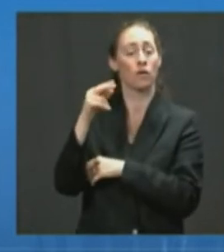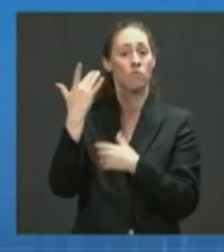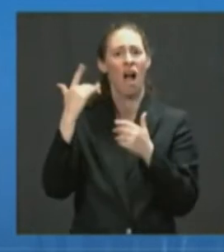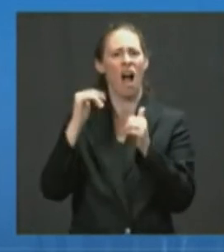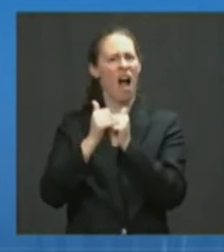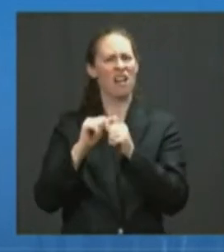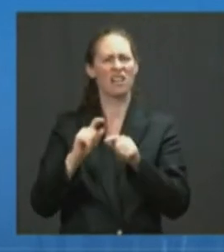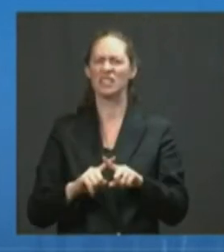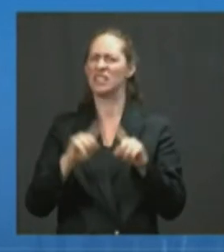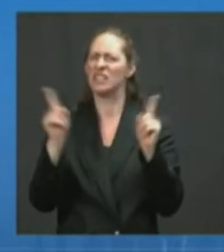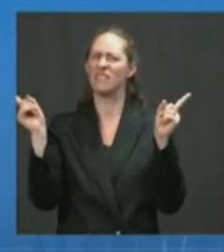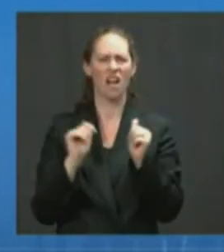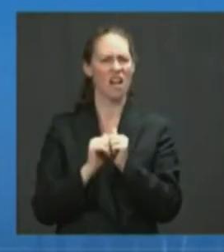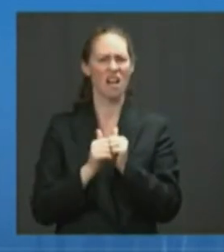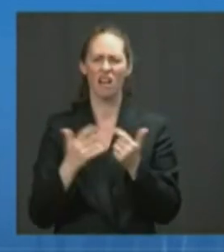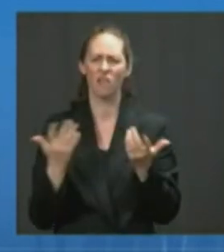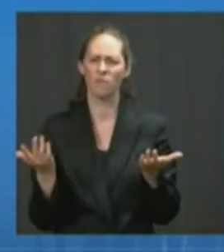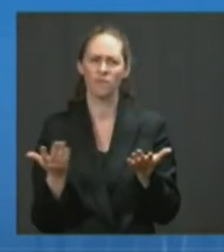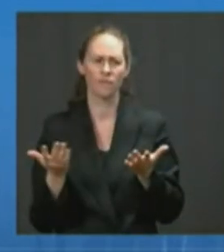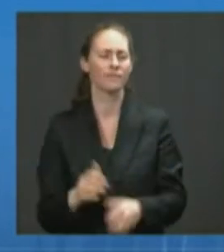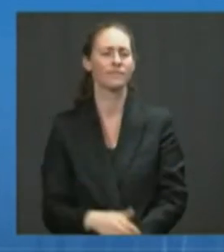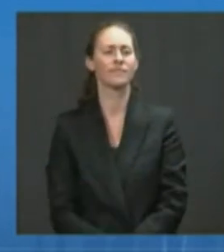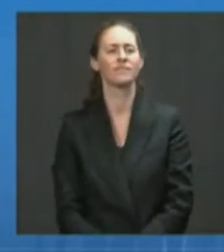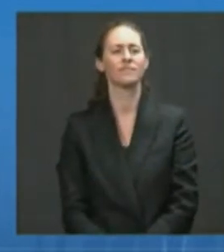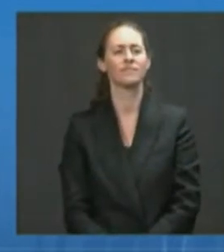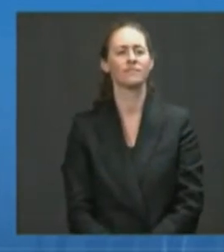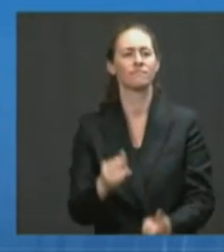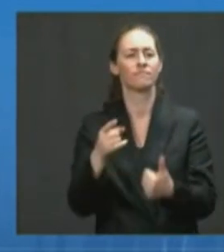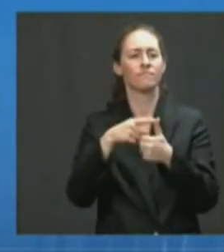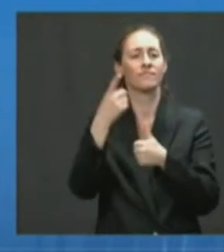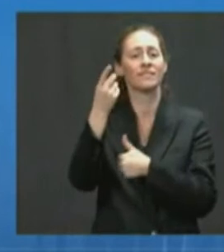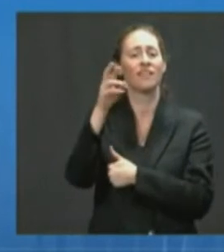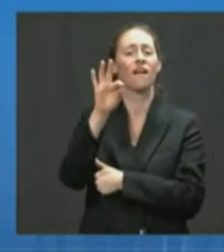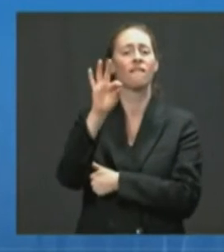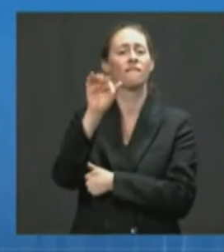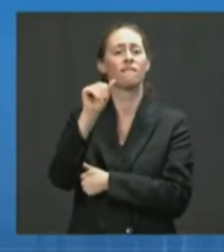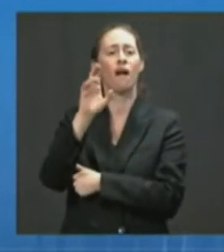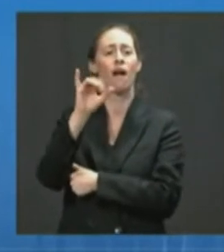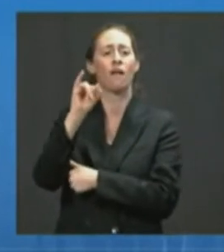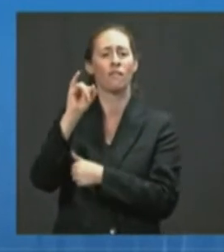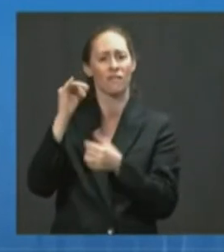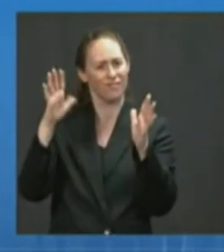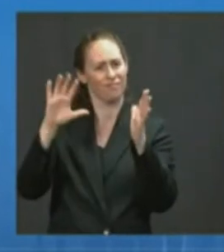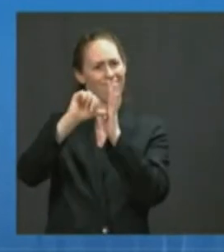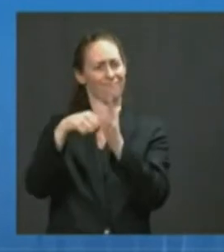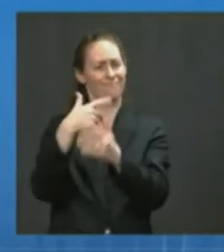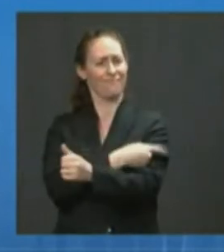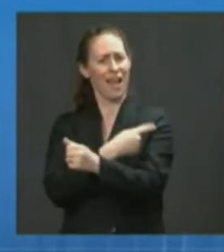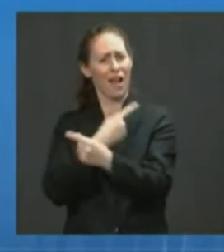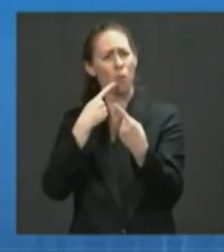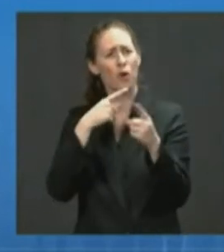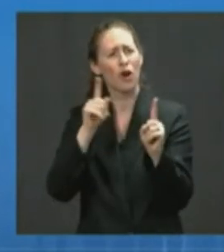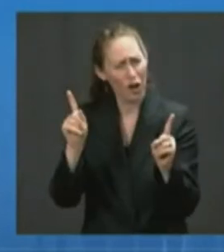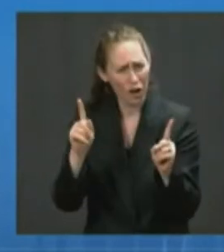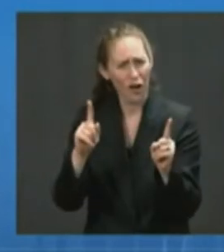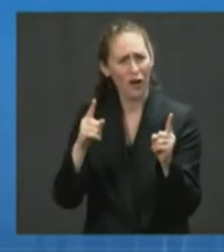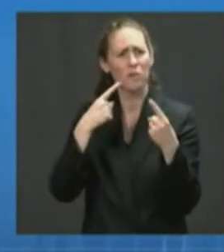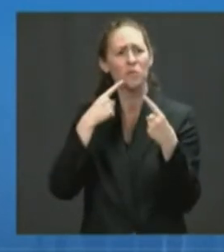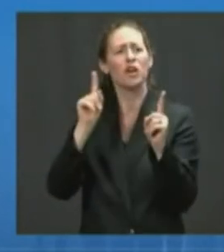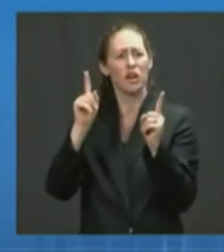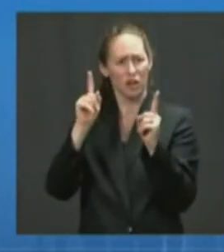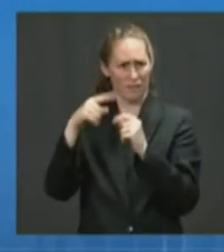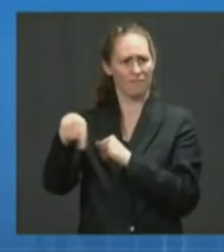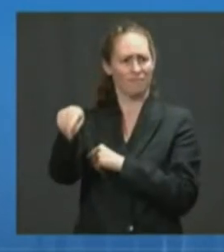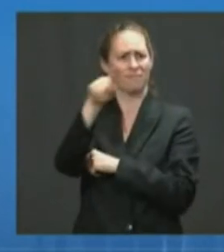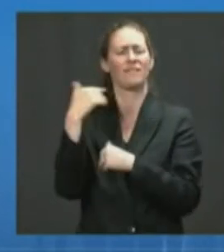First and foremost, as Dr. Fauci just showed, our vaccines work. Fully vaccinated individuals have a high degree of